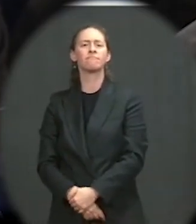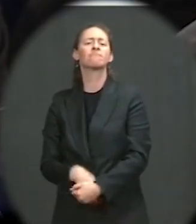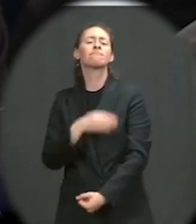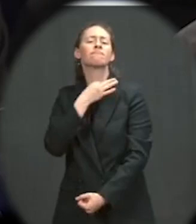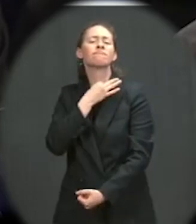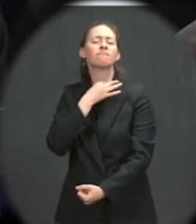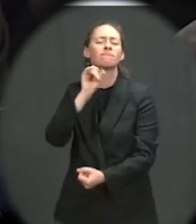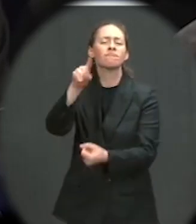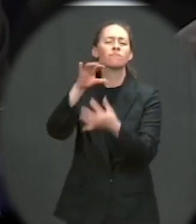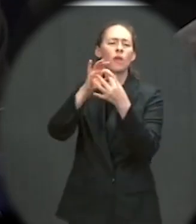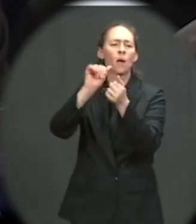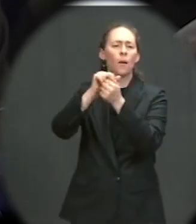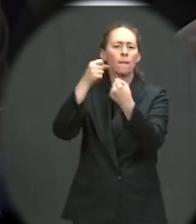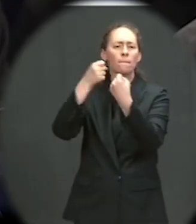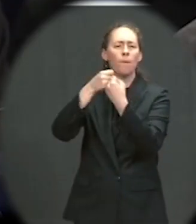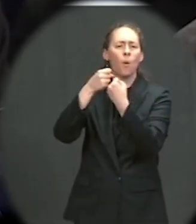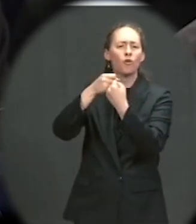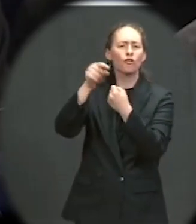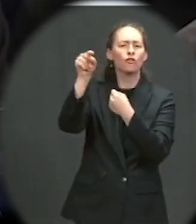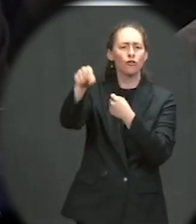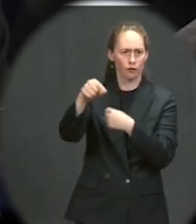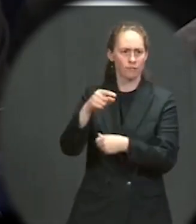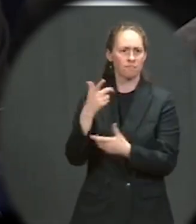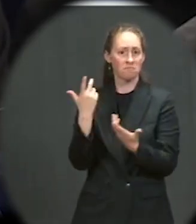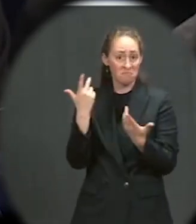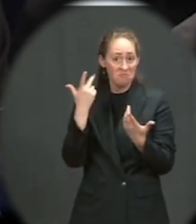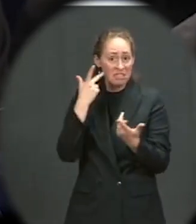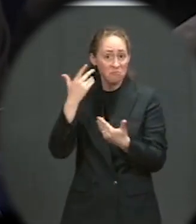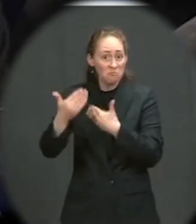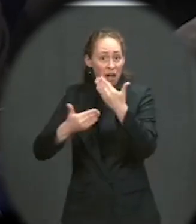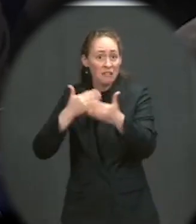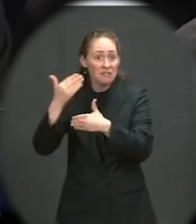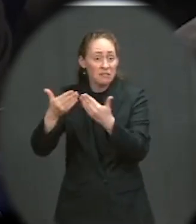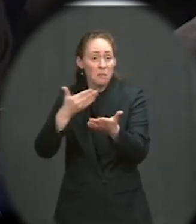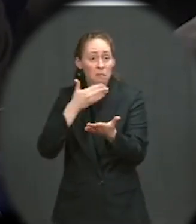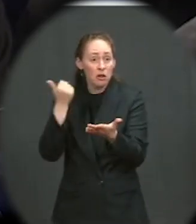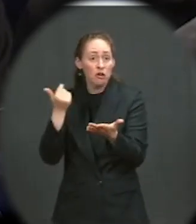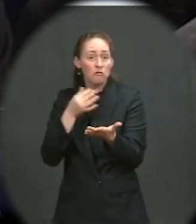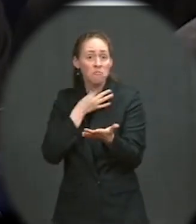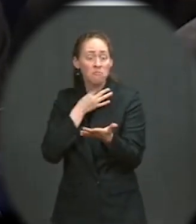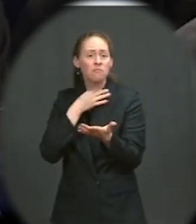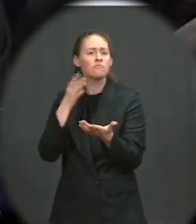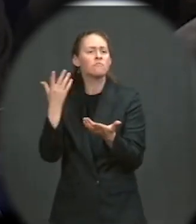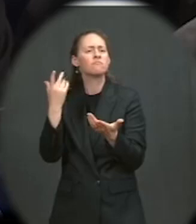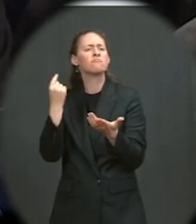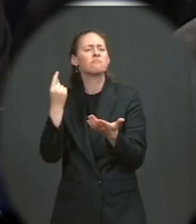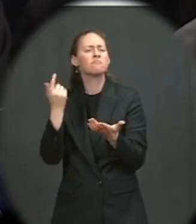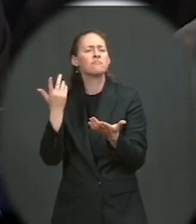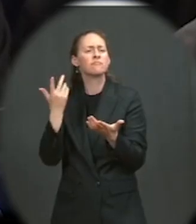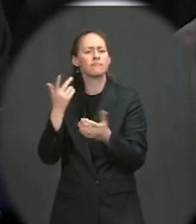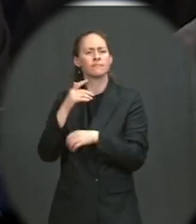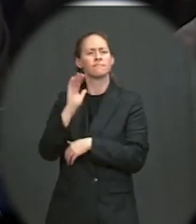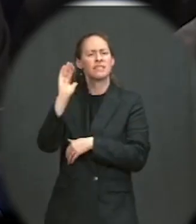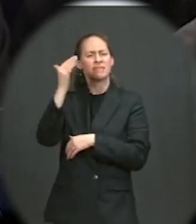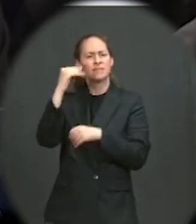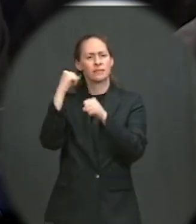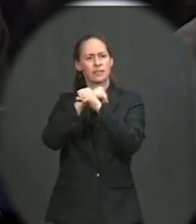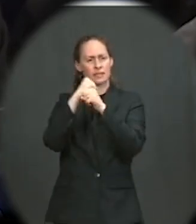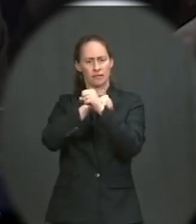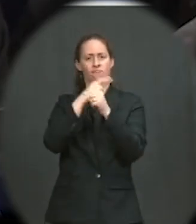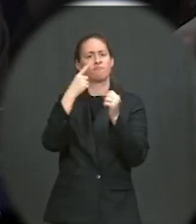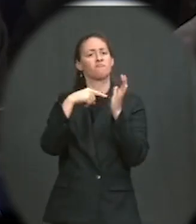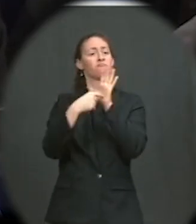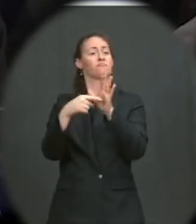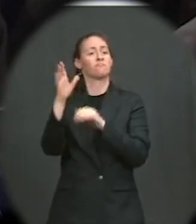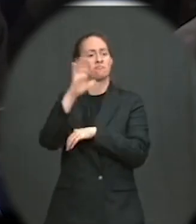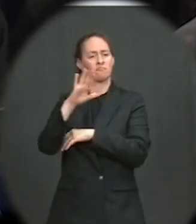progress has been made. Border Patrol statistics show something close to 900,000 interactions or encounters on the southwest border so